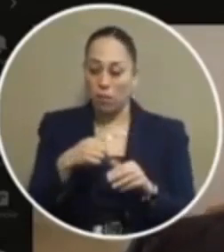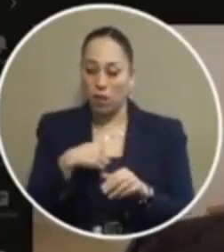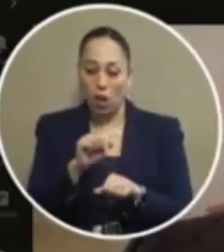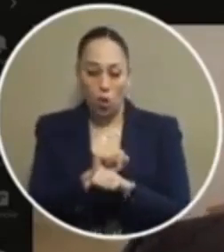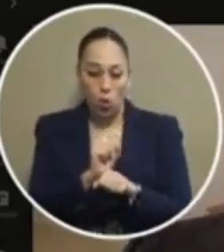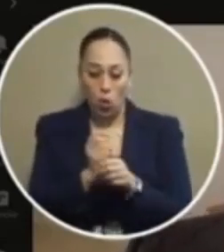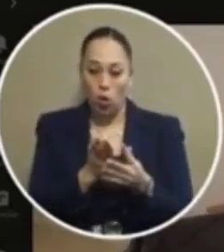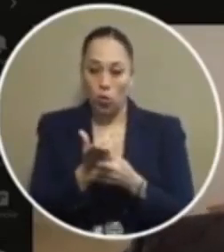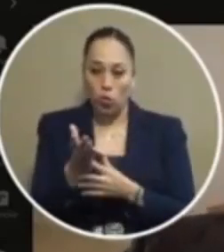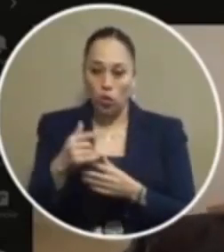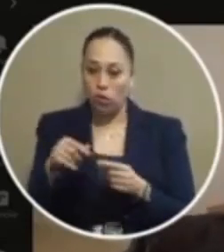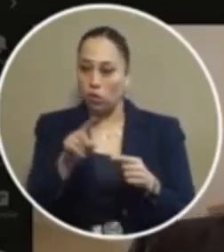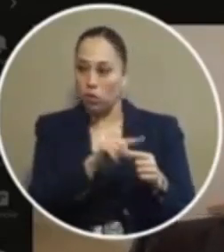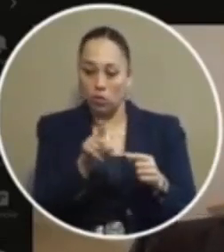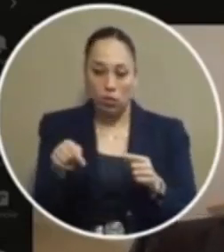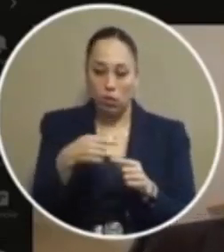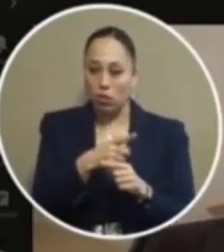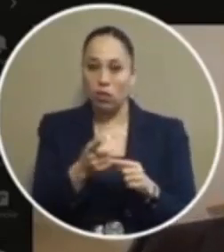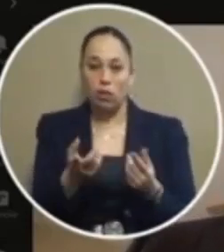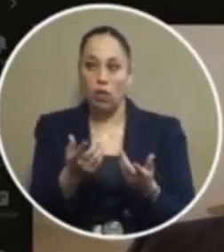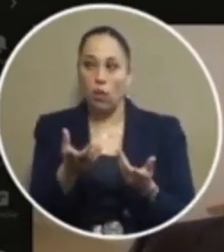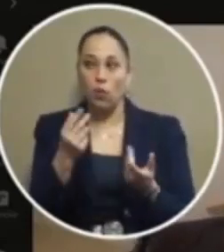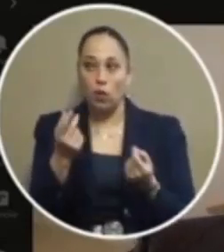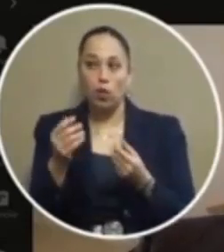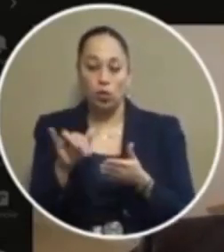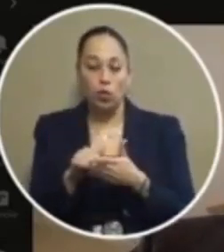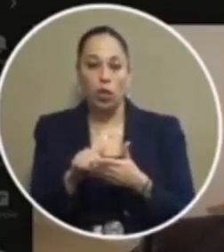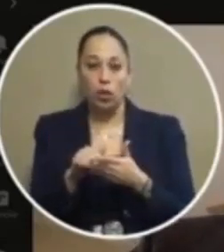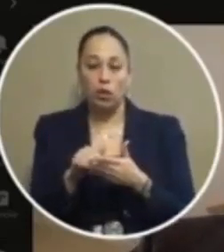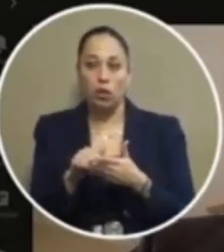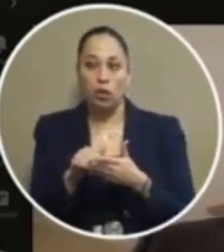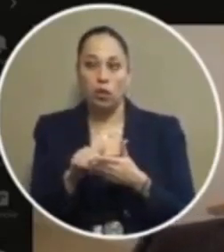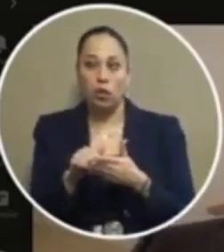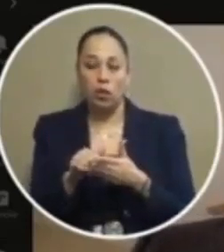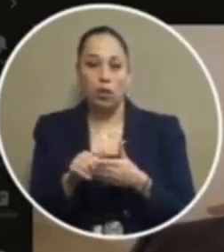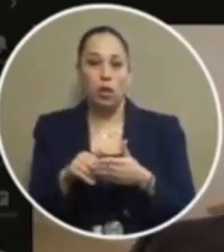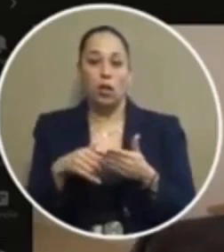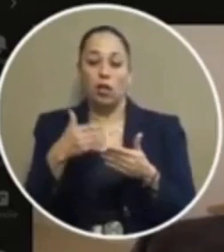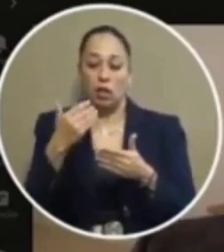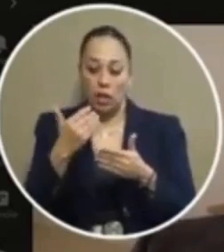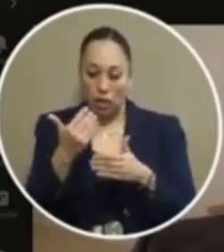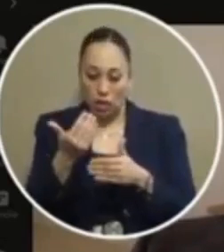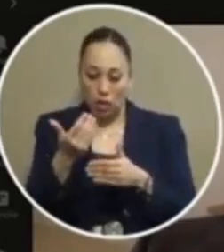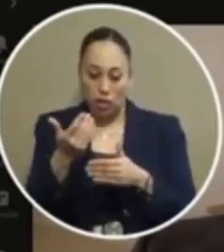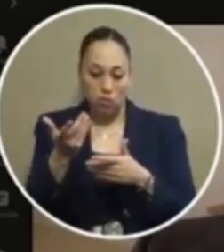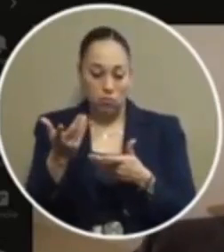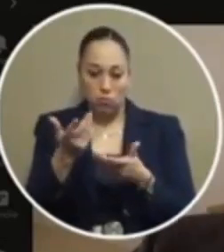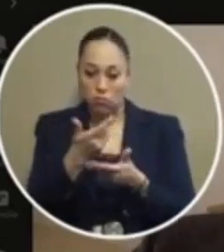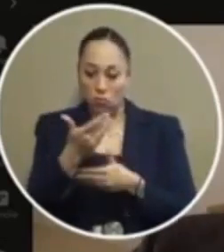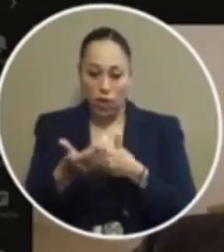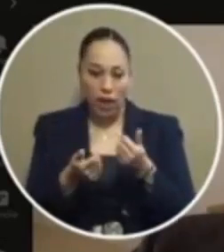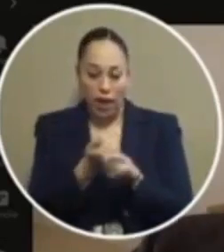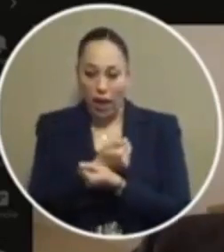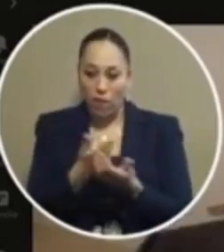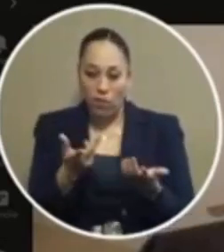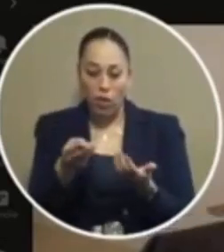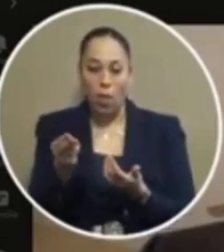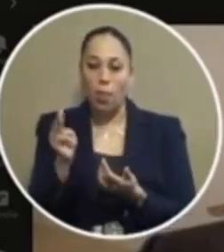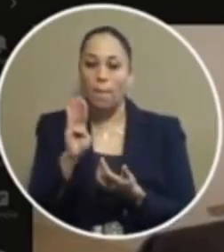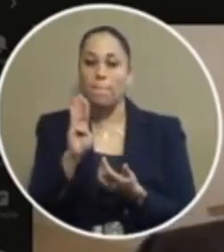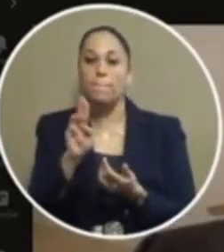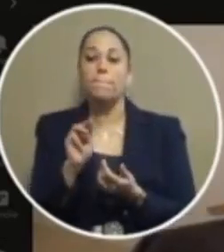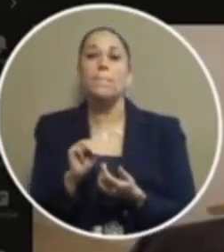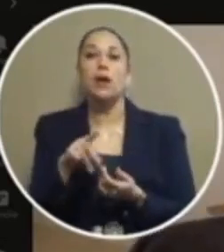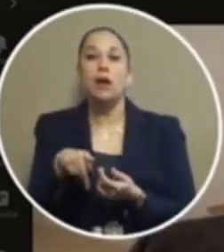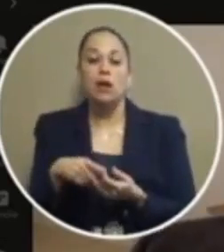through it and work around it that's what i'm hearing and we'll do that we'll work through the ebbs and flows um the bumps i mean the judge has